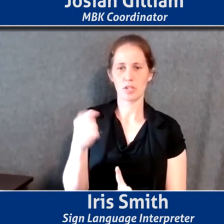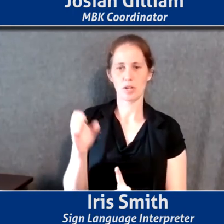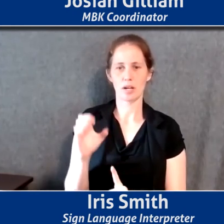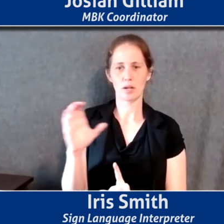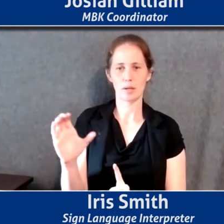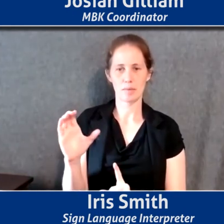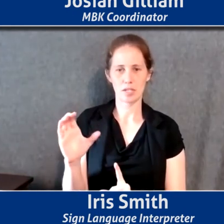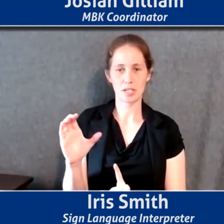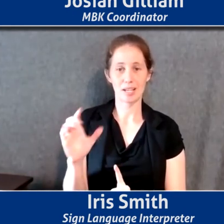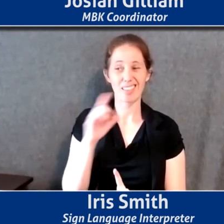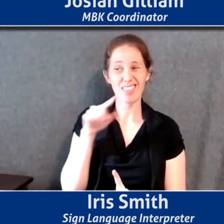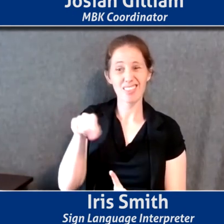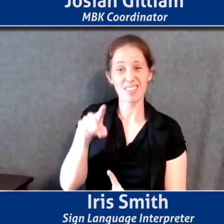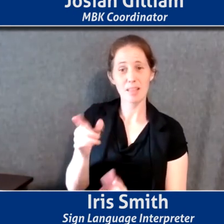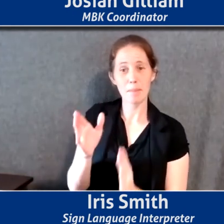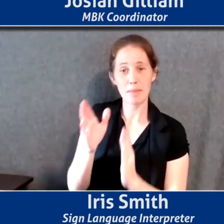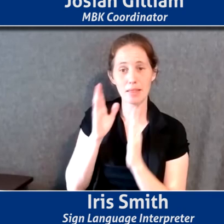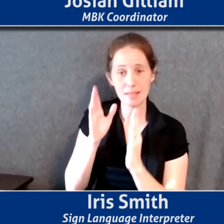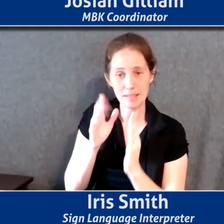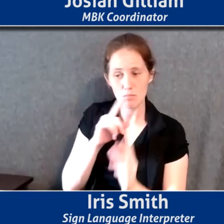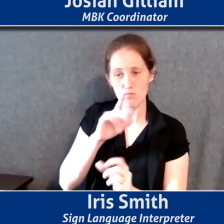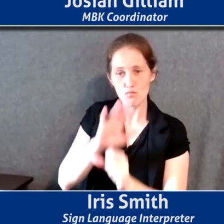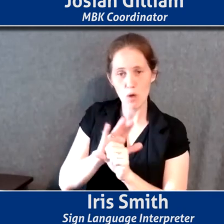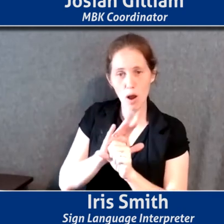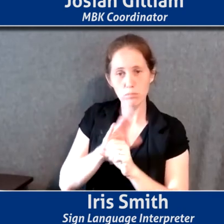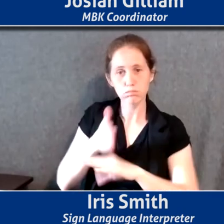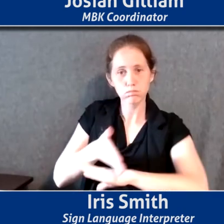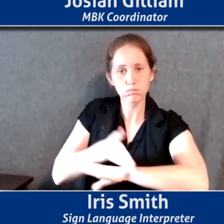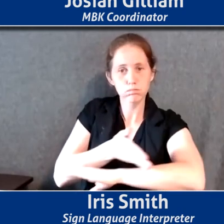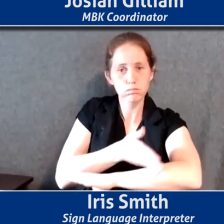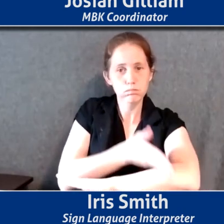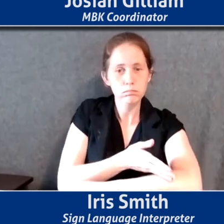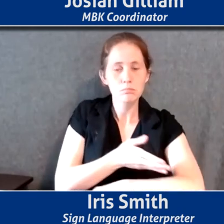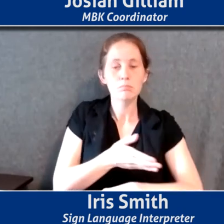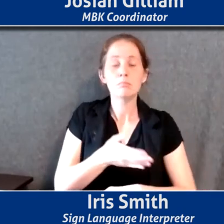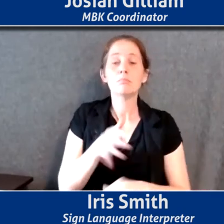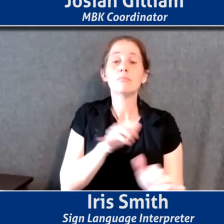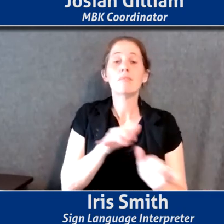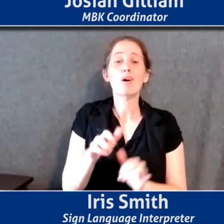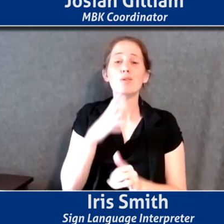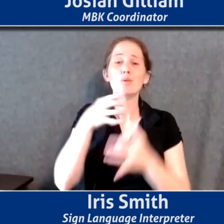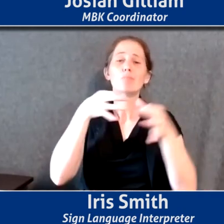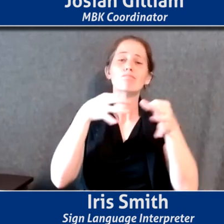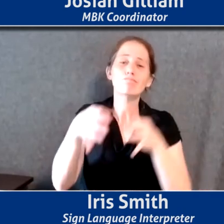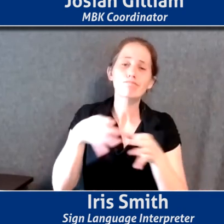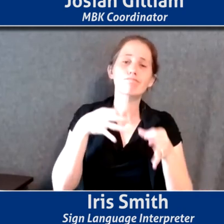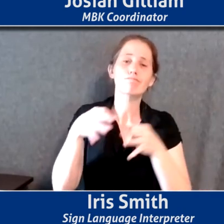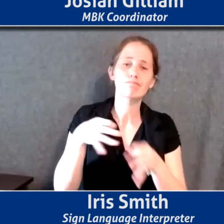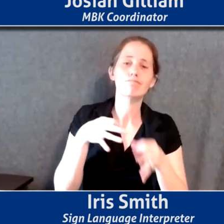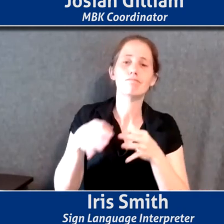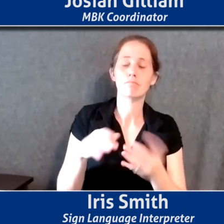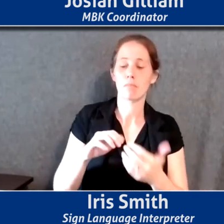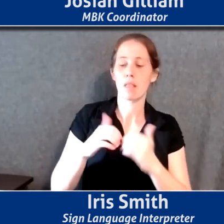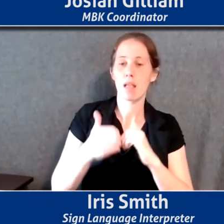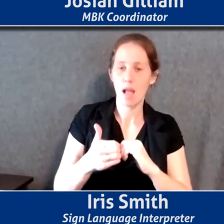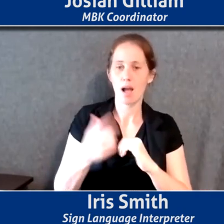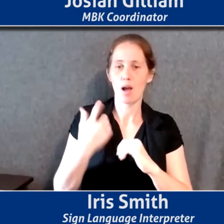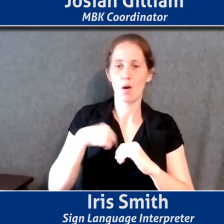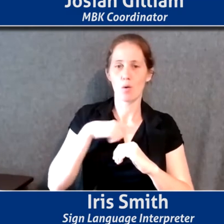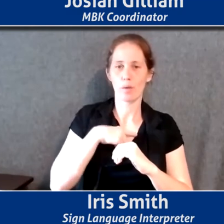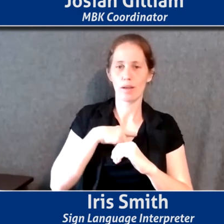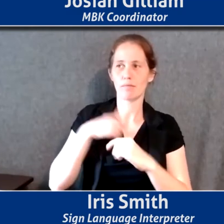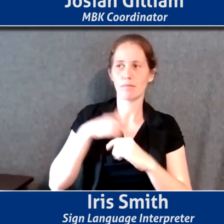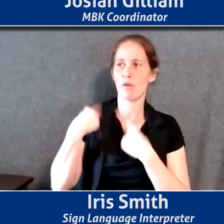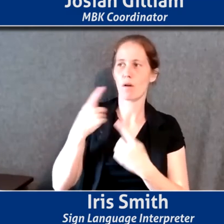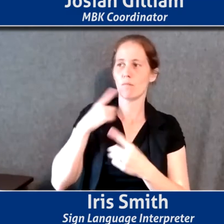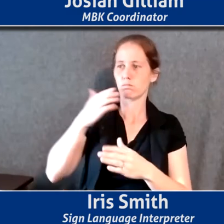listening, um, promising to do better, um, and also explaining, um, how we'd gotten where we'd gotten.